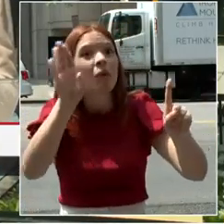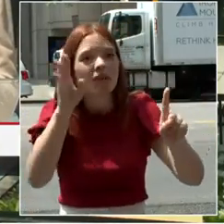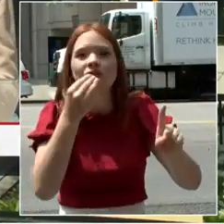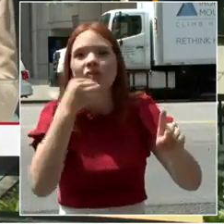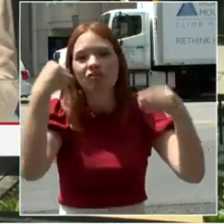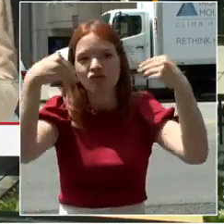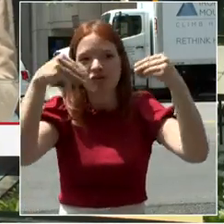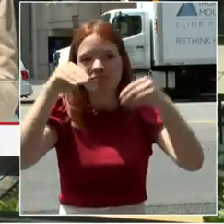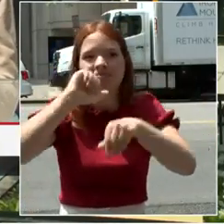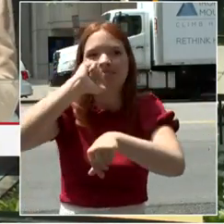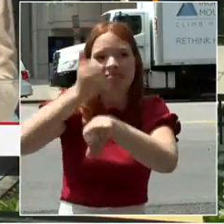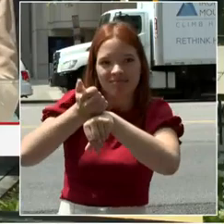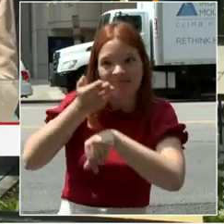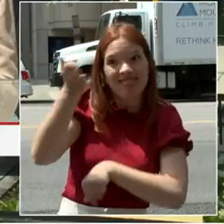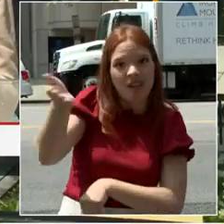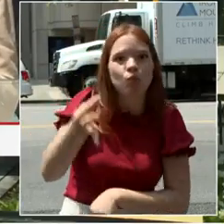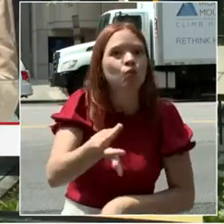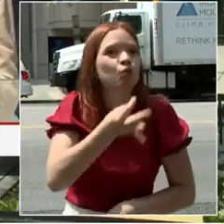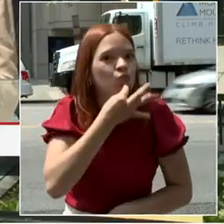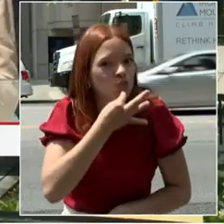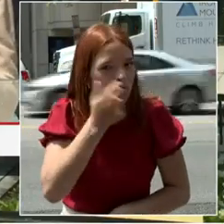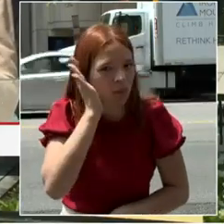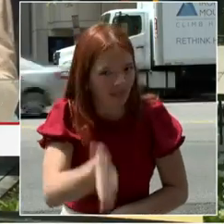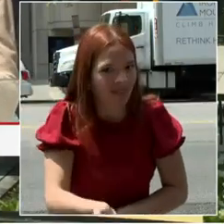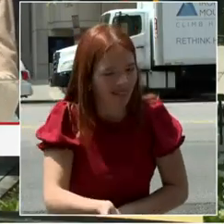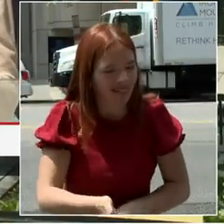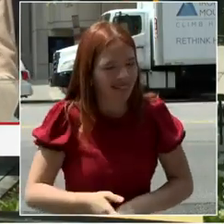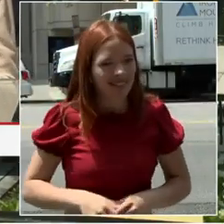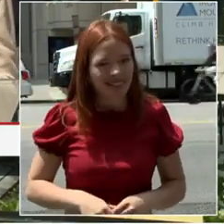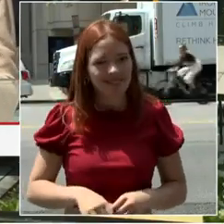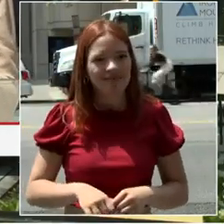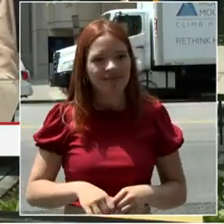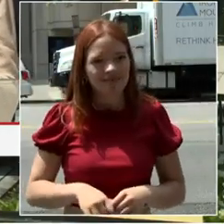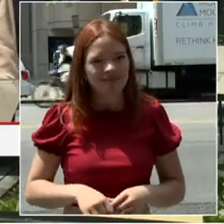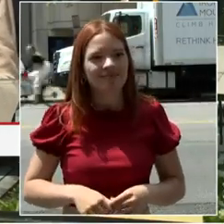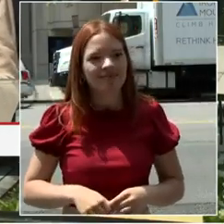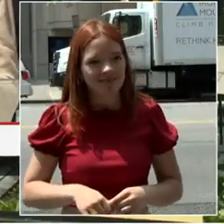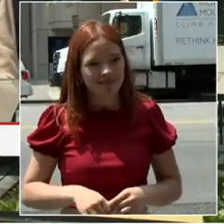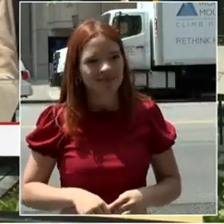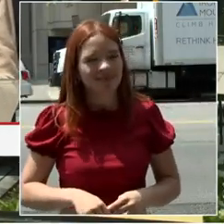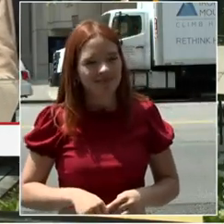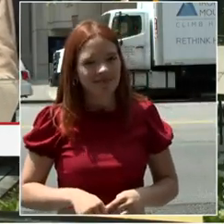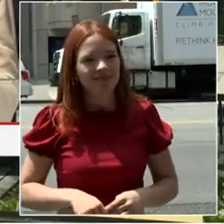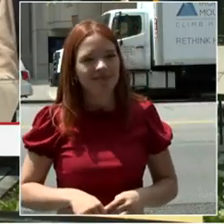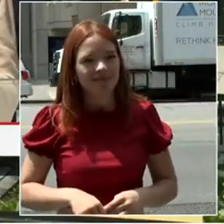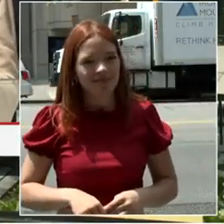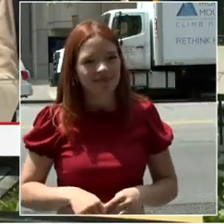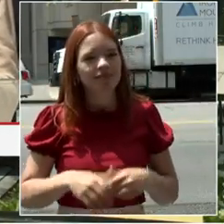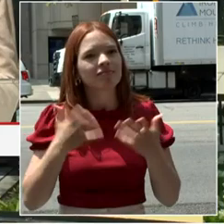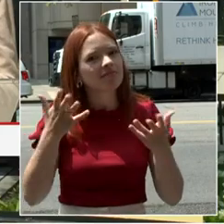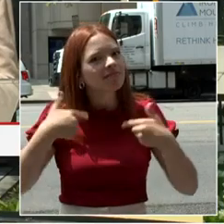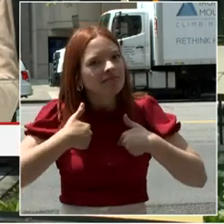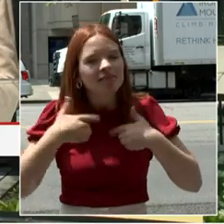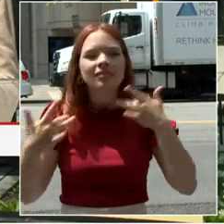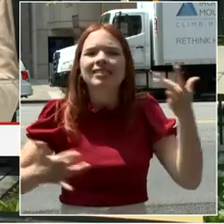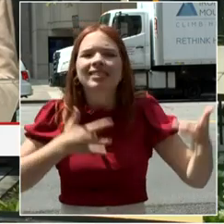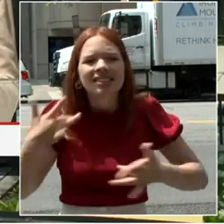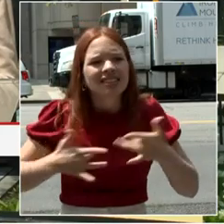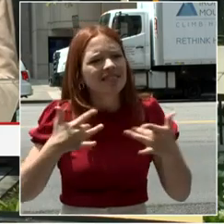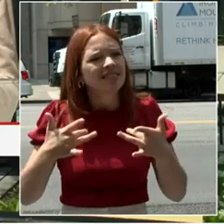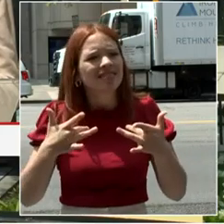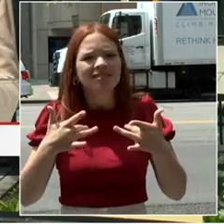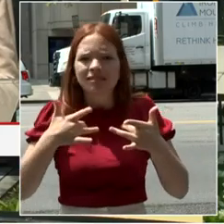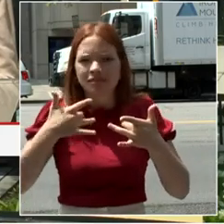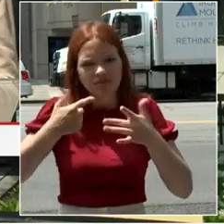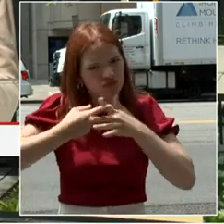excited to reengage and to facilitate that process as well. So you